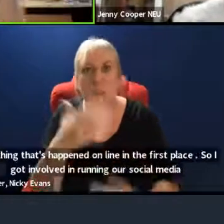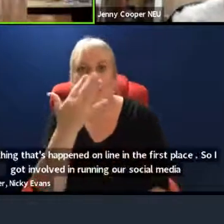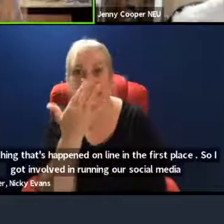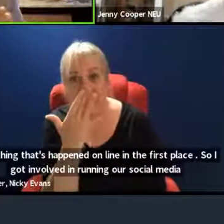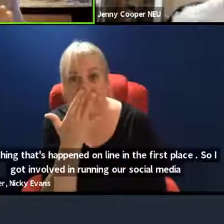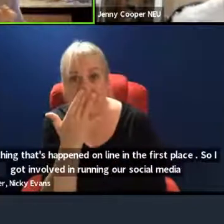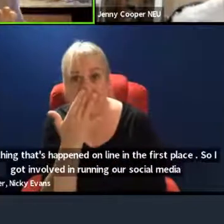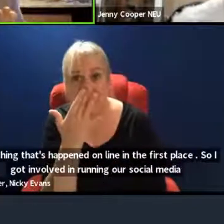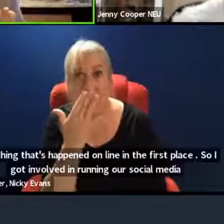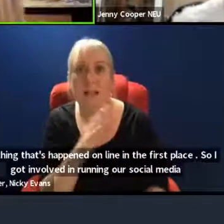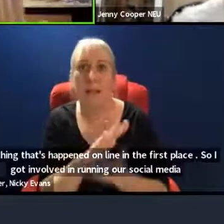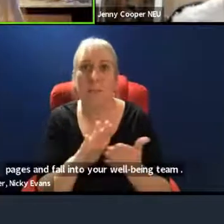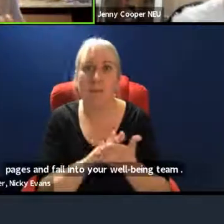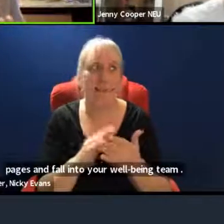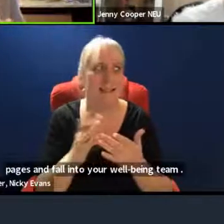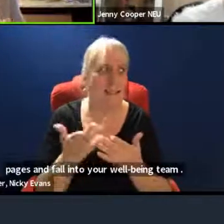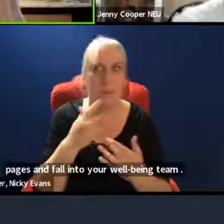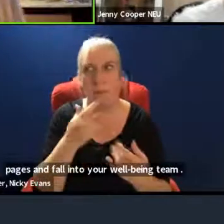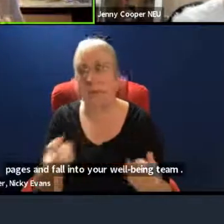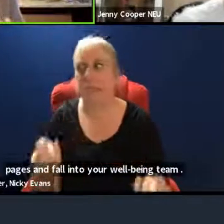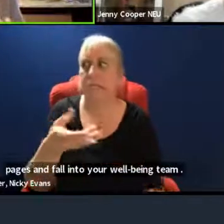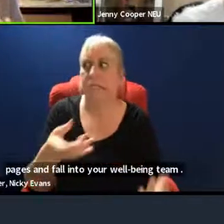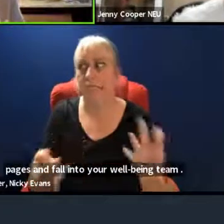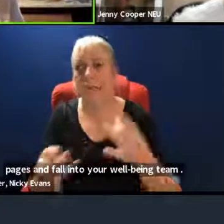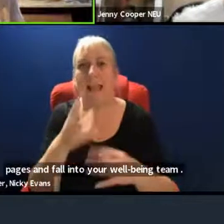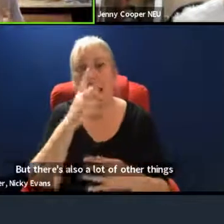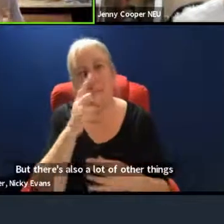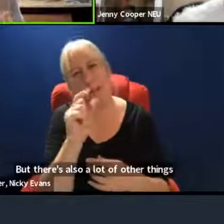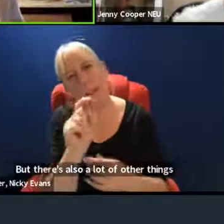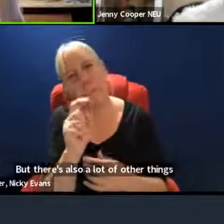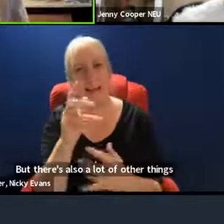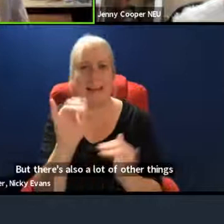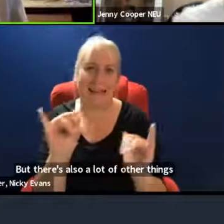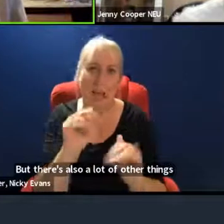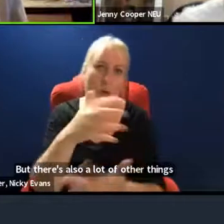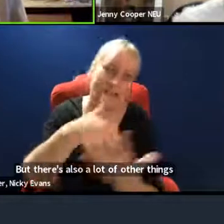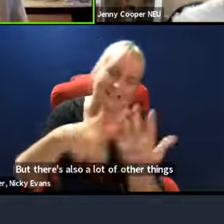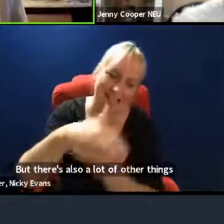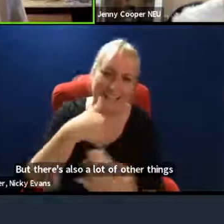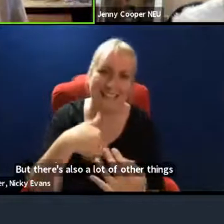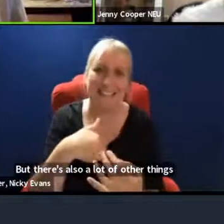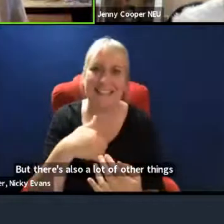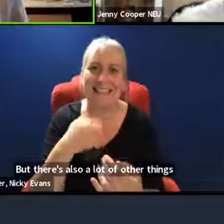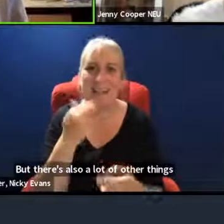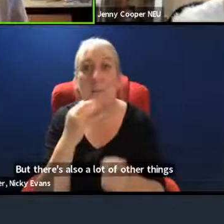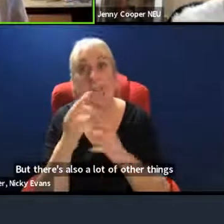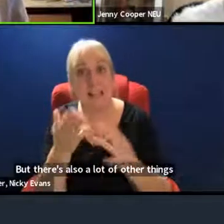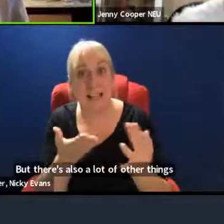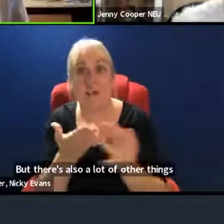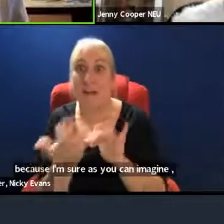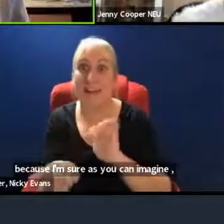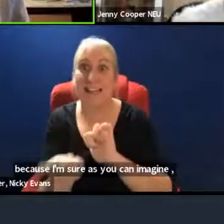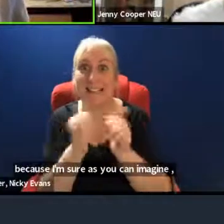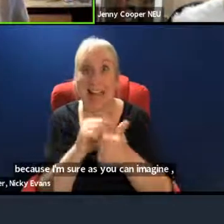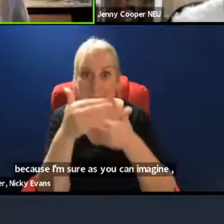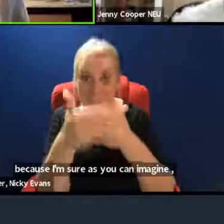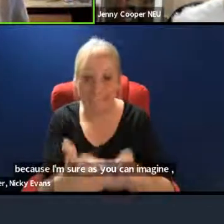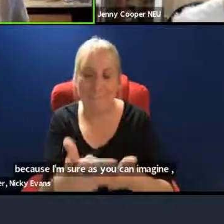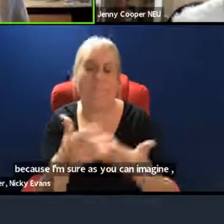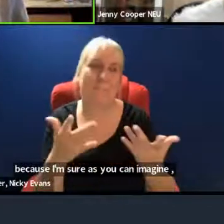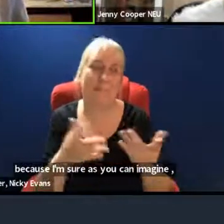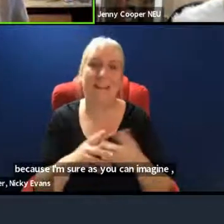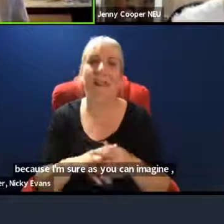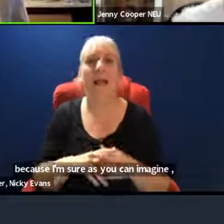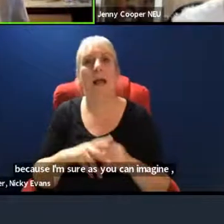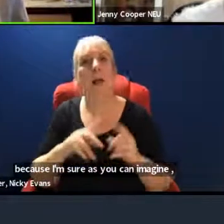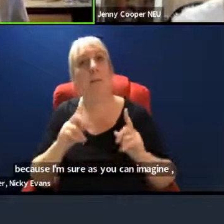everyone really does chip in wherever and it can be a bit chaotic and a bit crazy at times, especially during exam seasons. And yeah, and it's